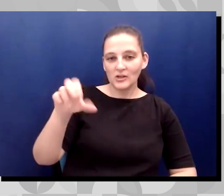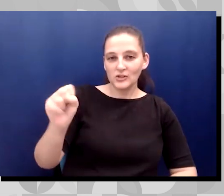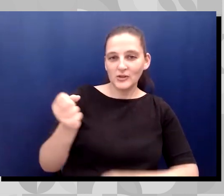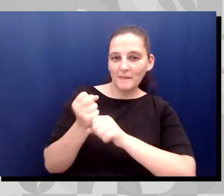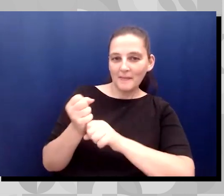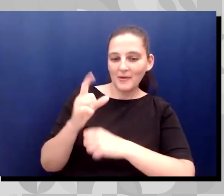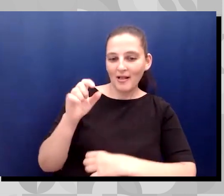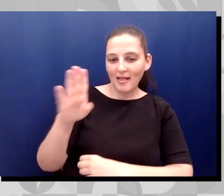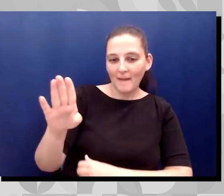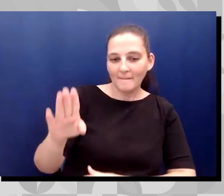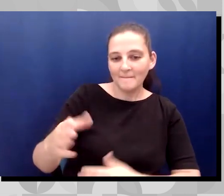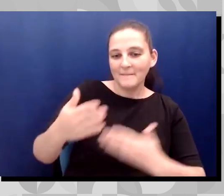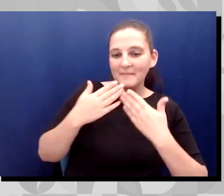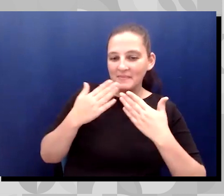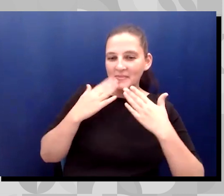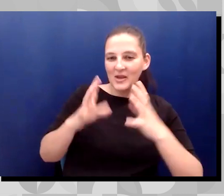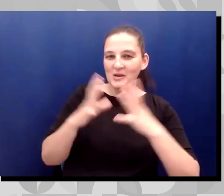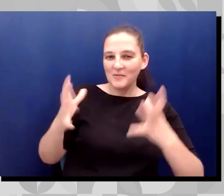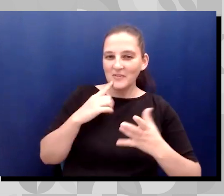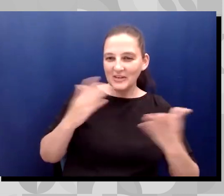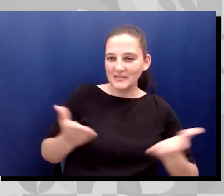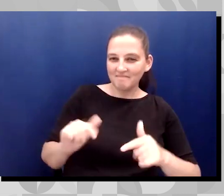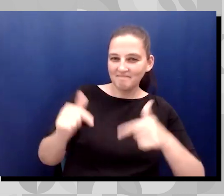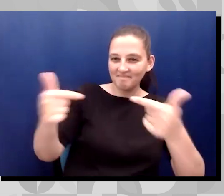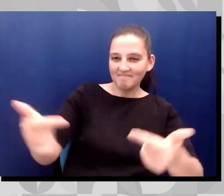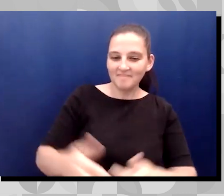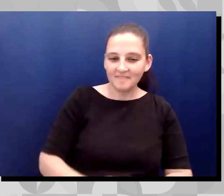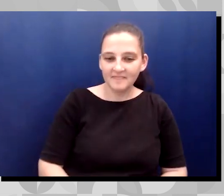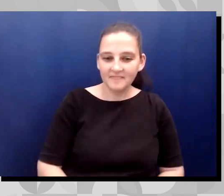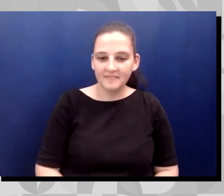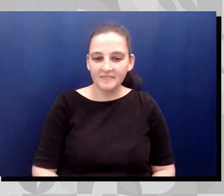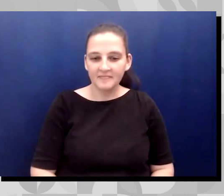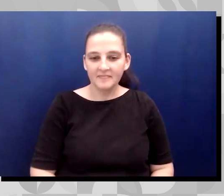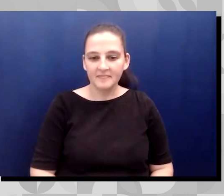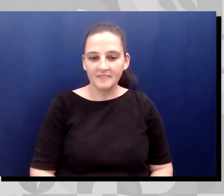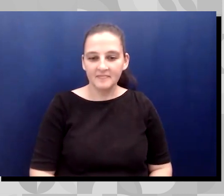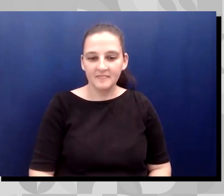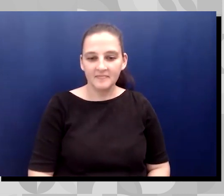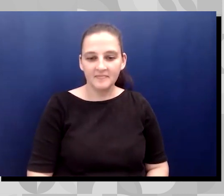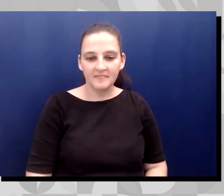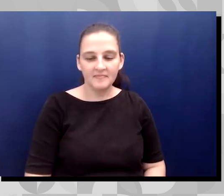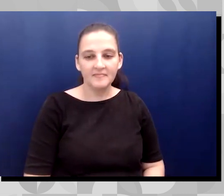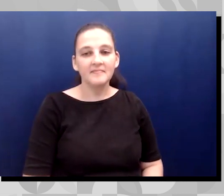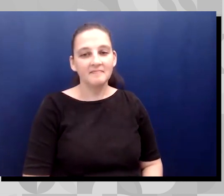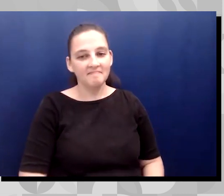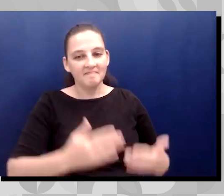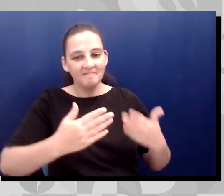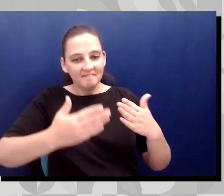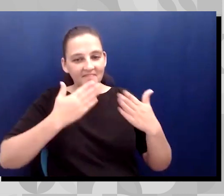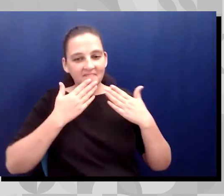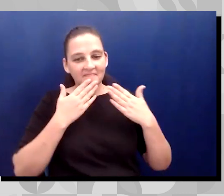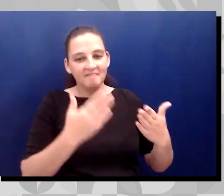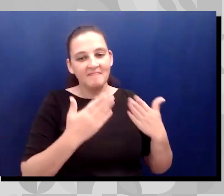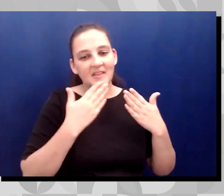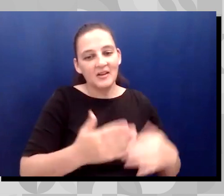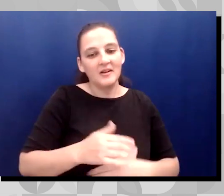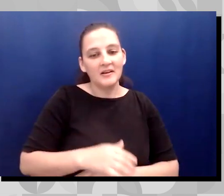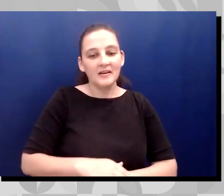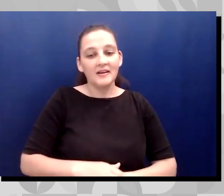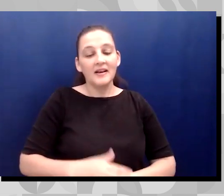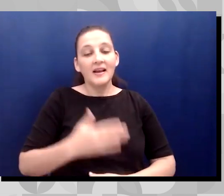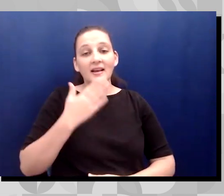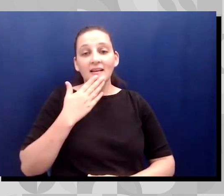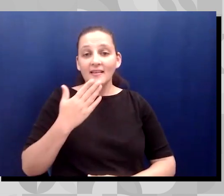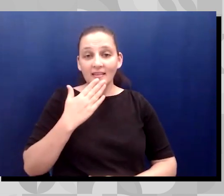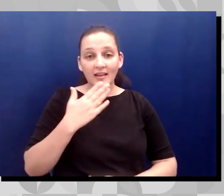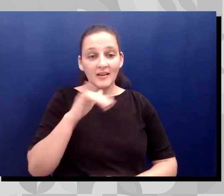thank you so much for being here. The mic is yours, boss. Thank you. I appreciate that. I just, first of all, want to thank Yvette and AARP and